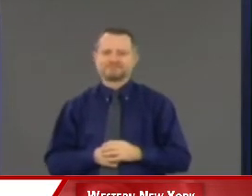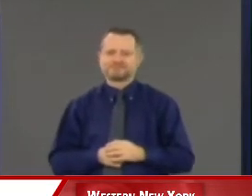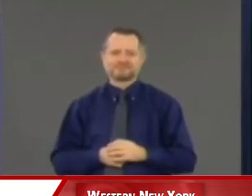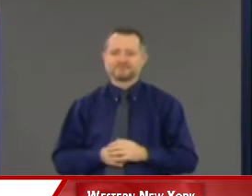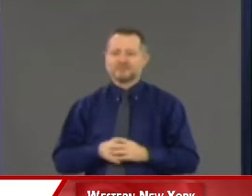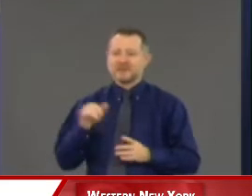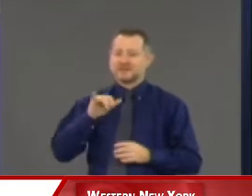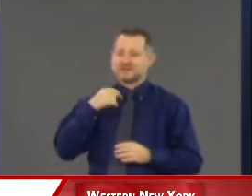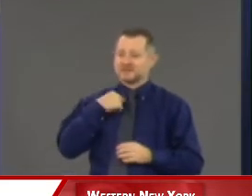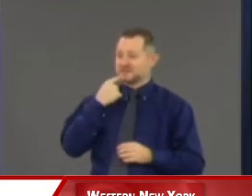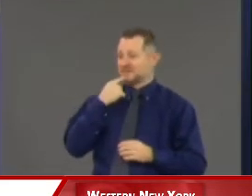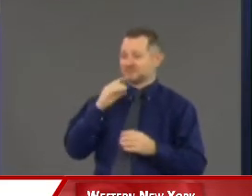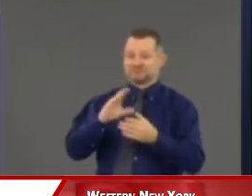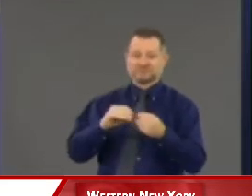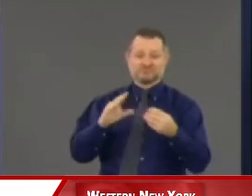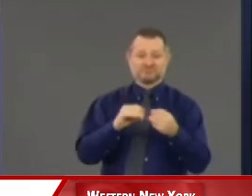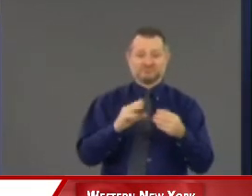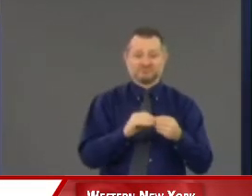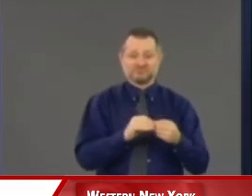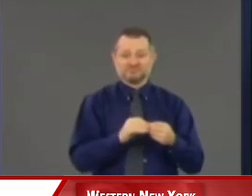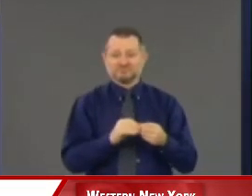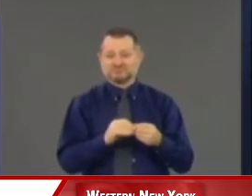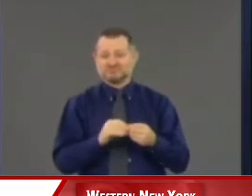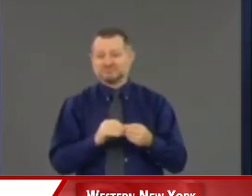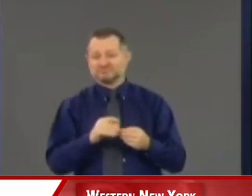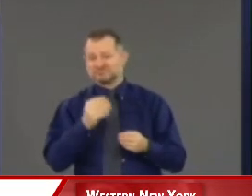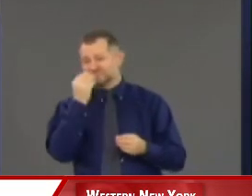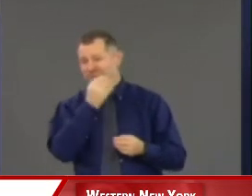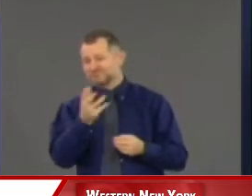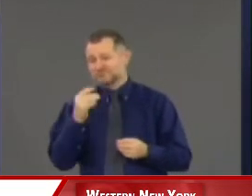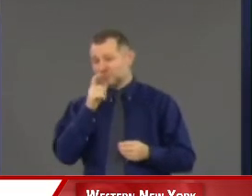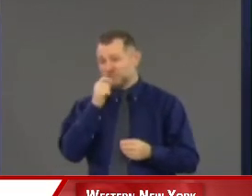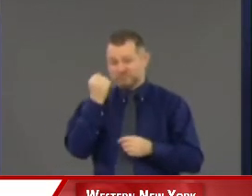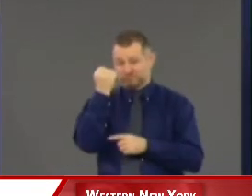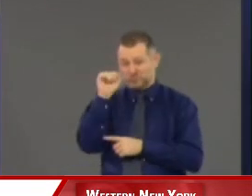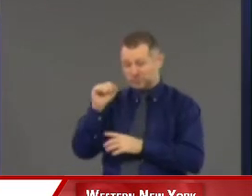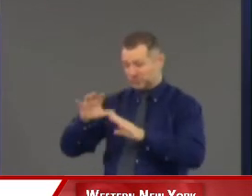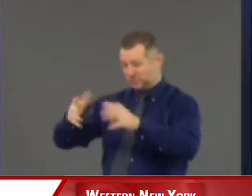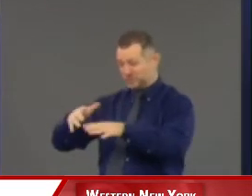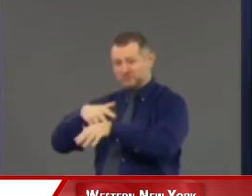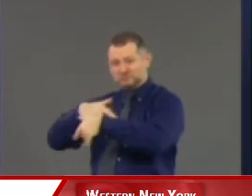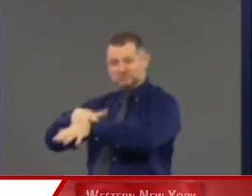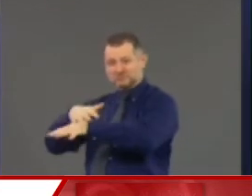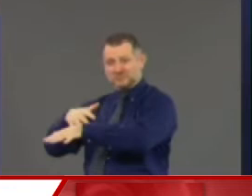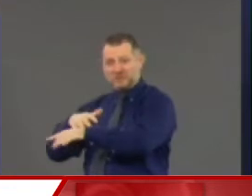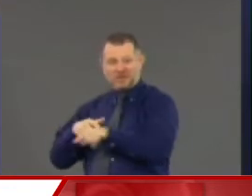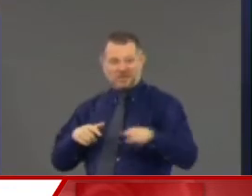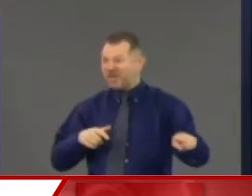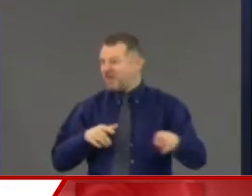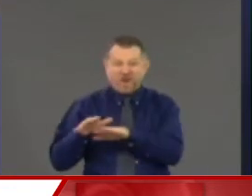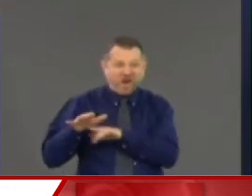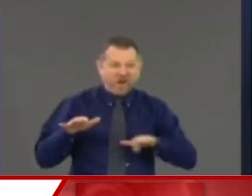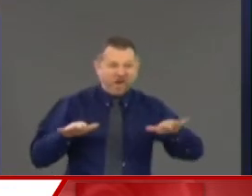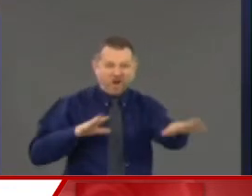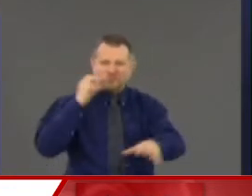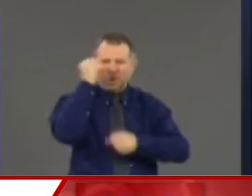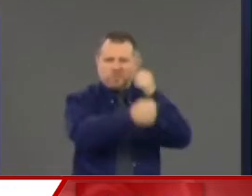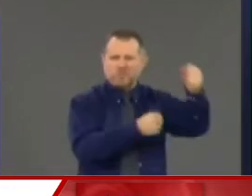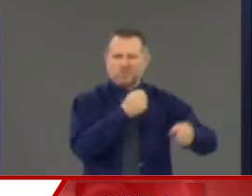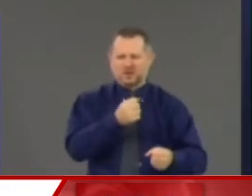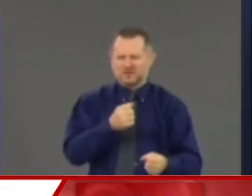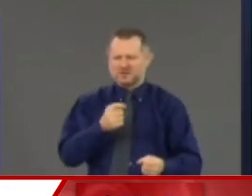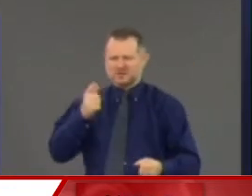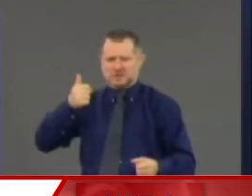reduces the credibility of the protests in the first place. It will allow the critics